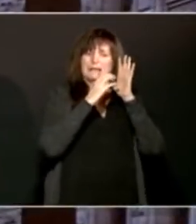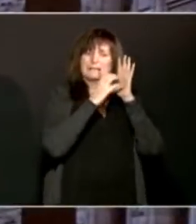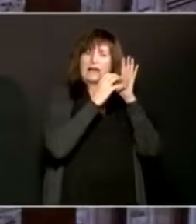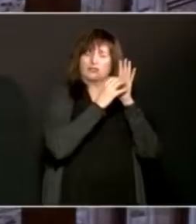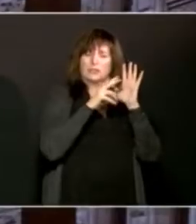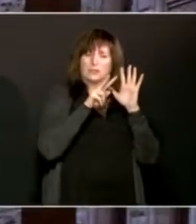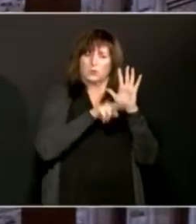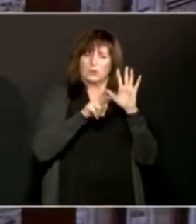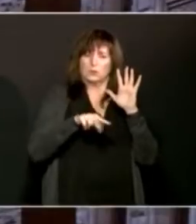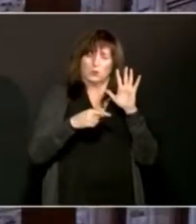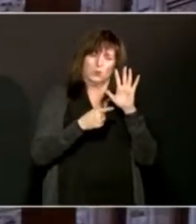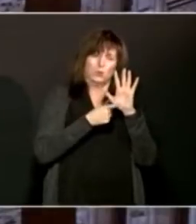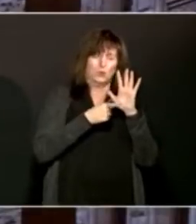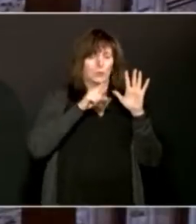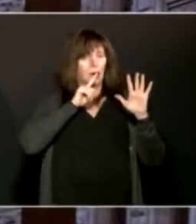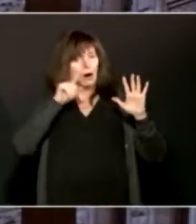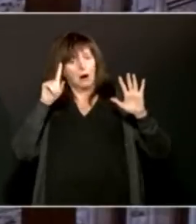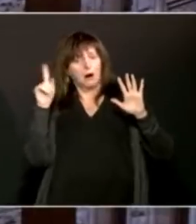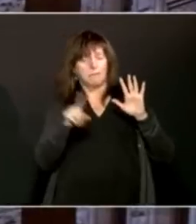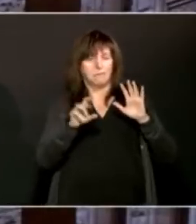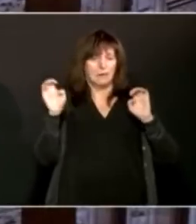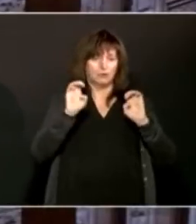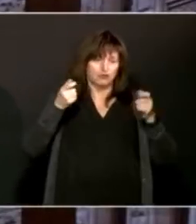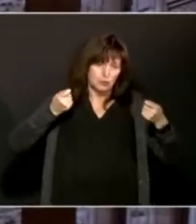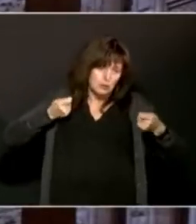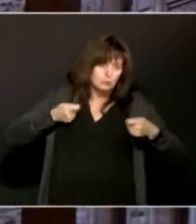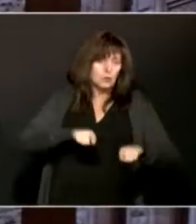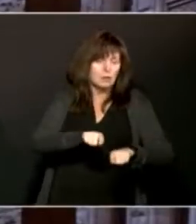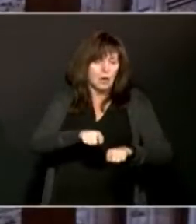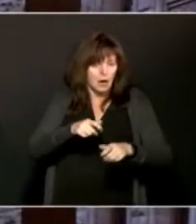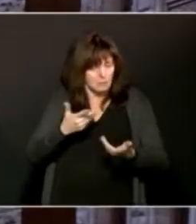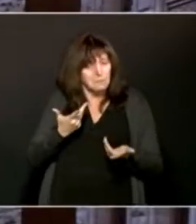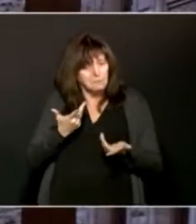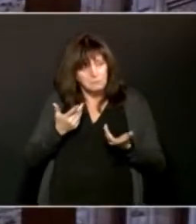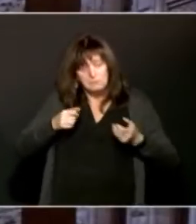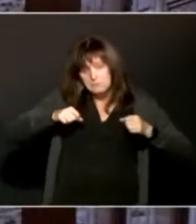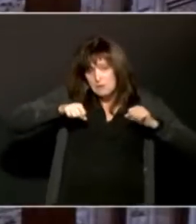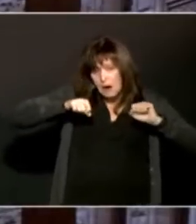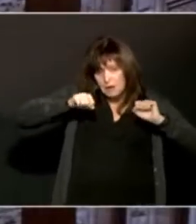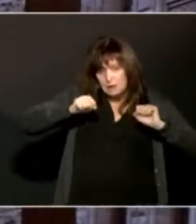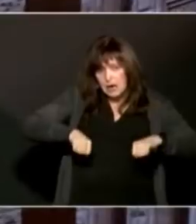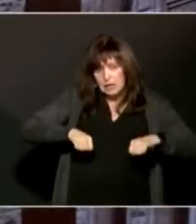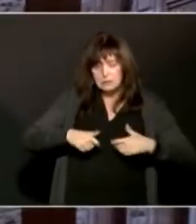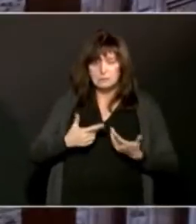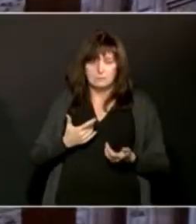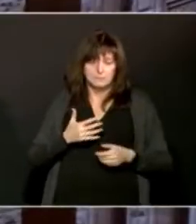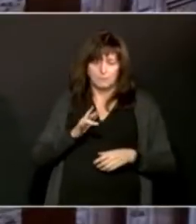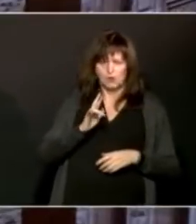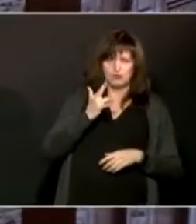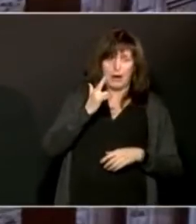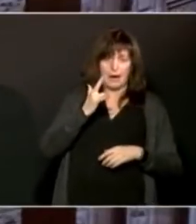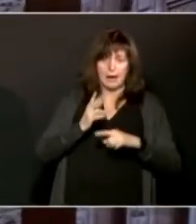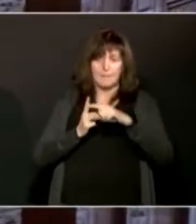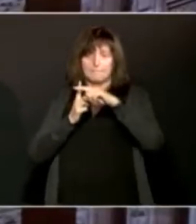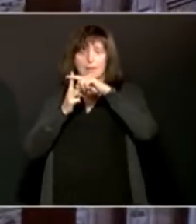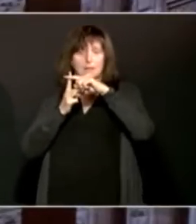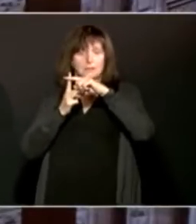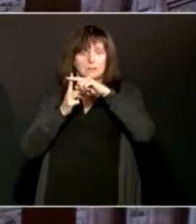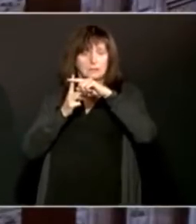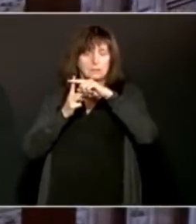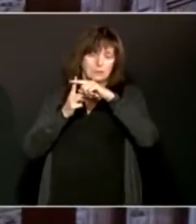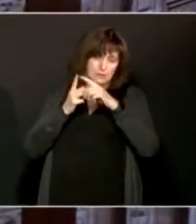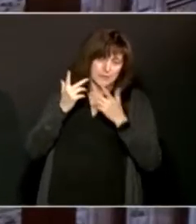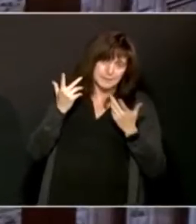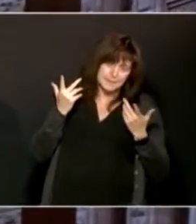limit even further in there, as you may call like a gray plus. And there may be specific jurisdictions and